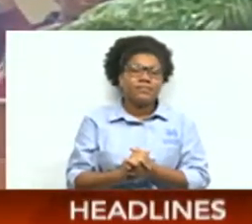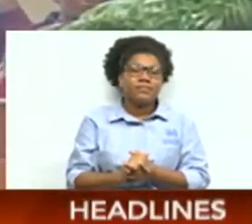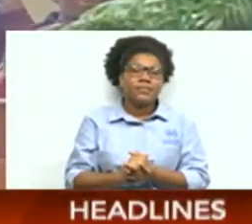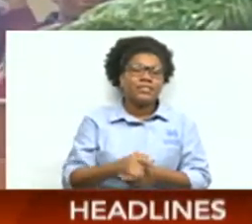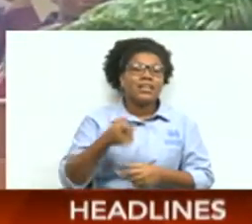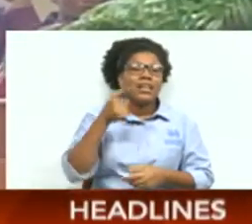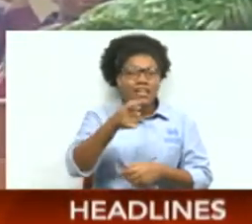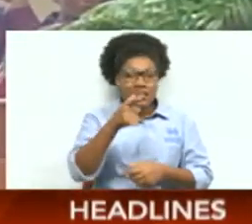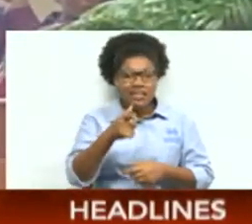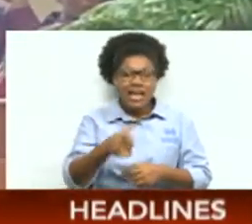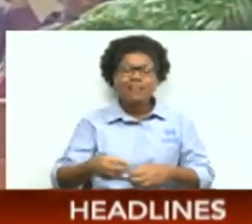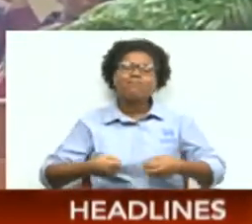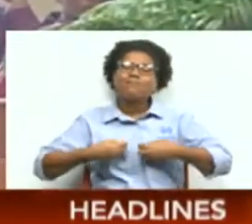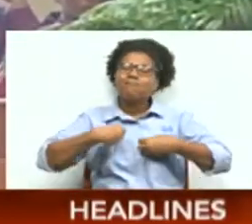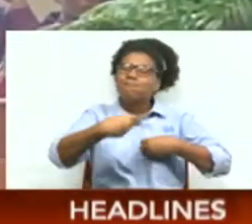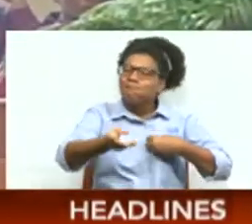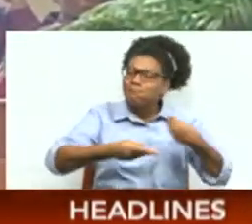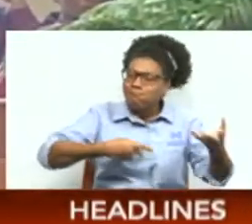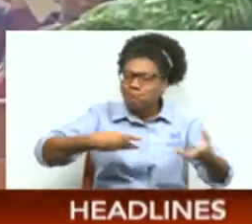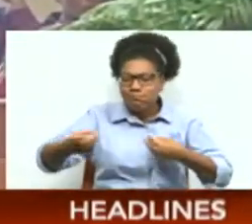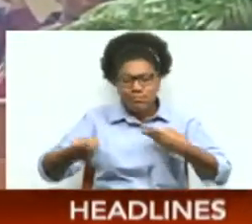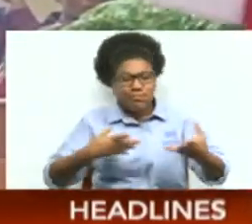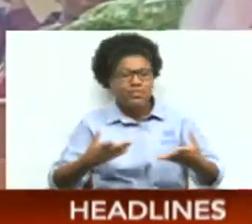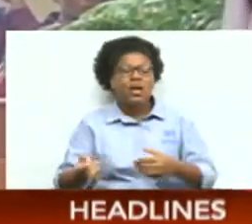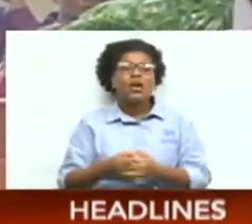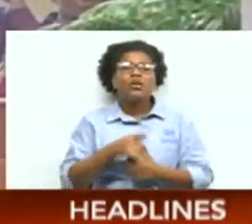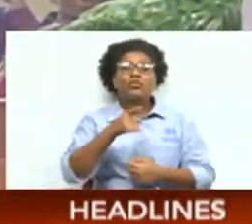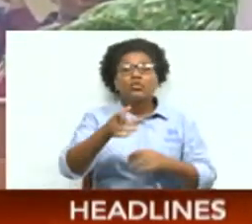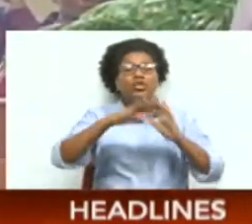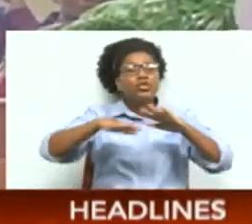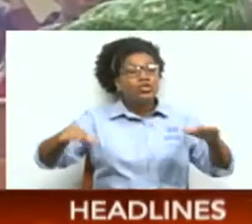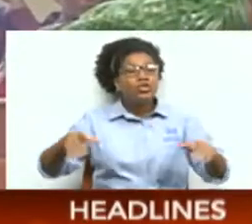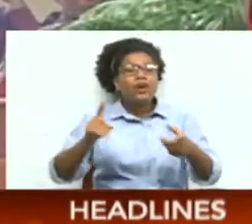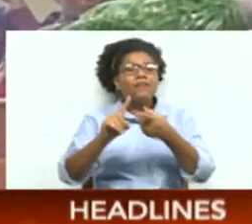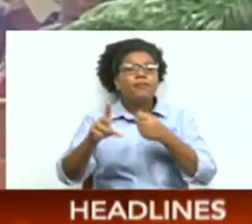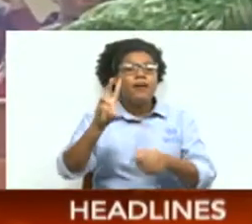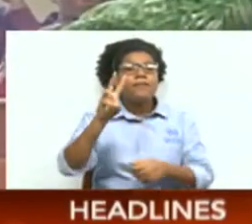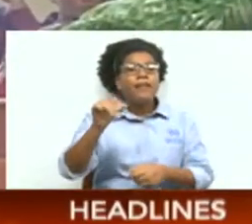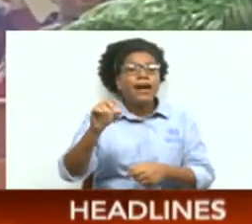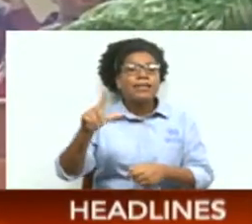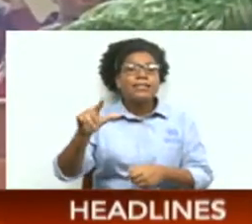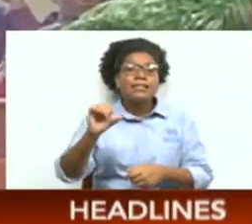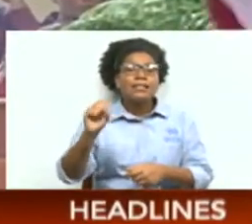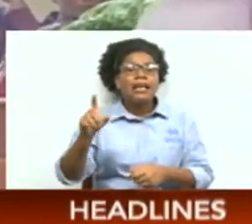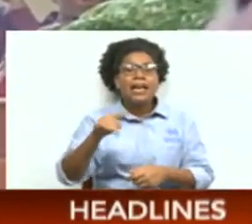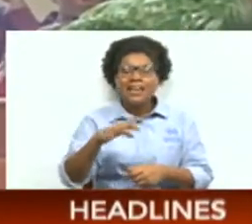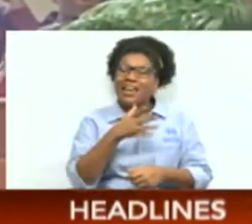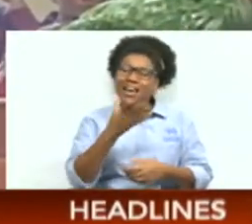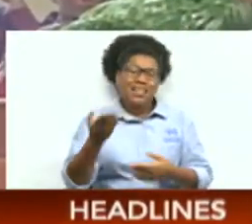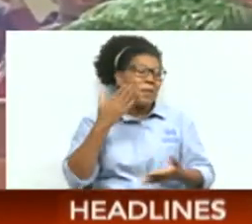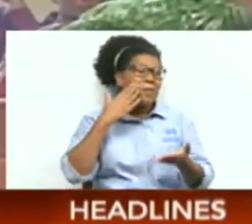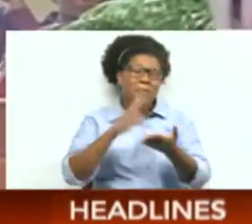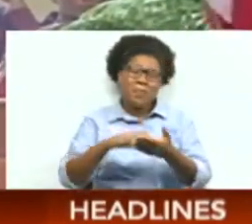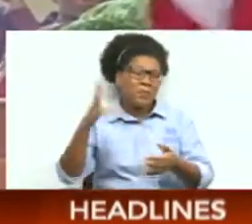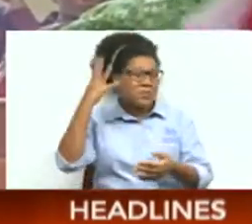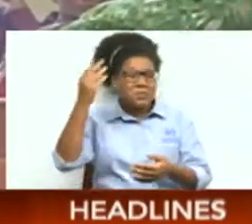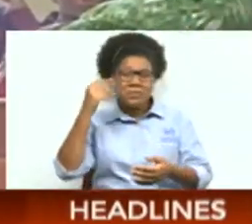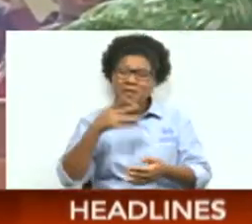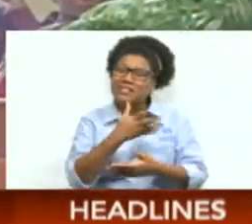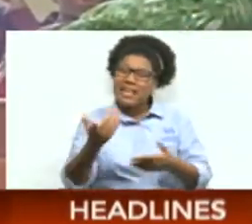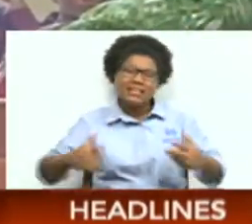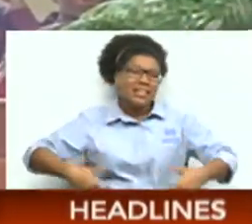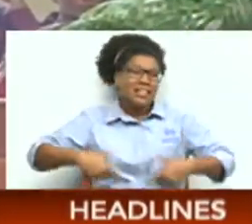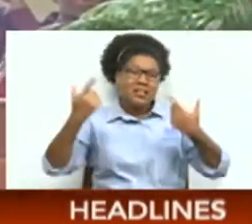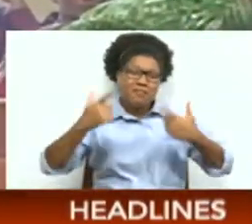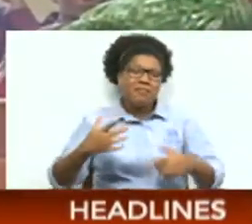Pjornad poured out on those children from Balsam and the horror that they've had to live through in the face of